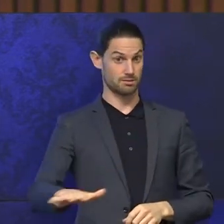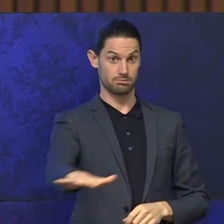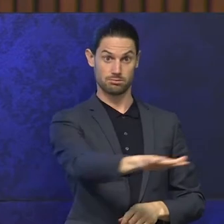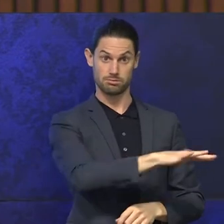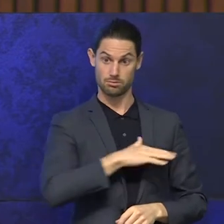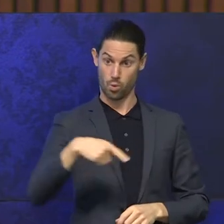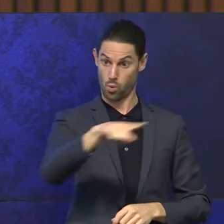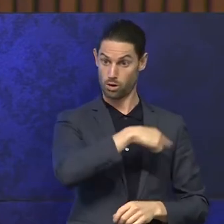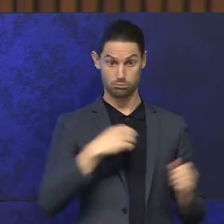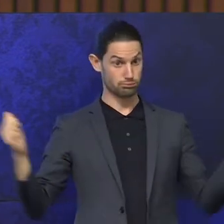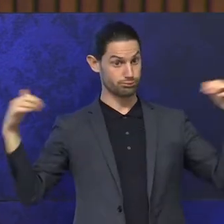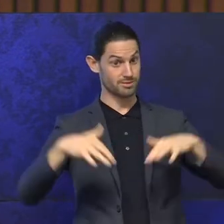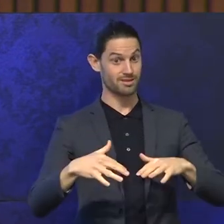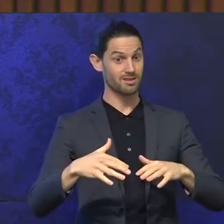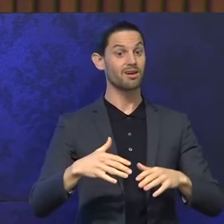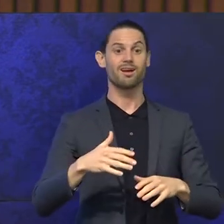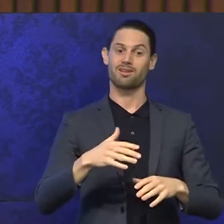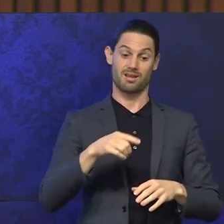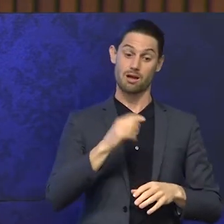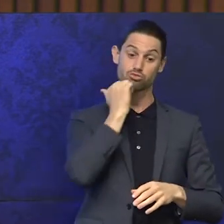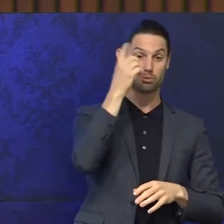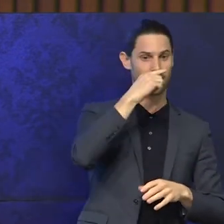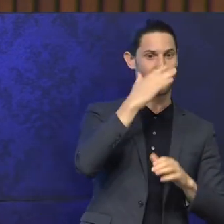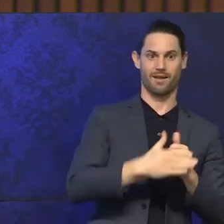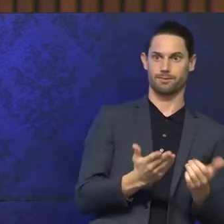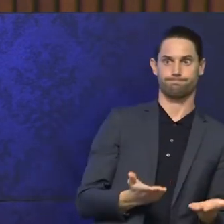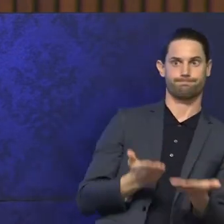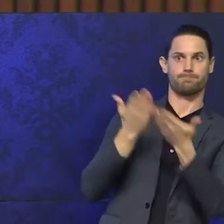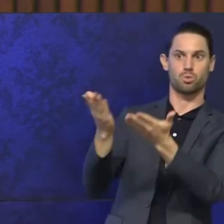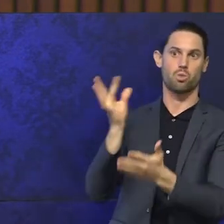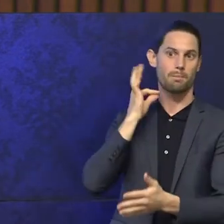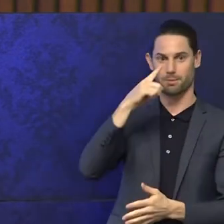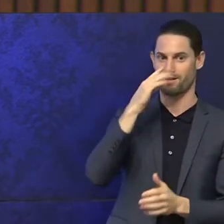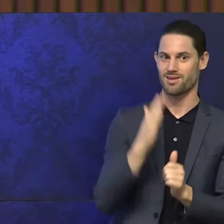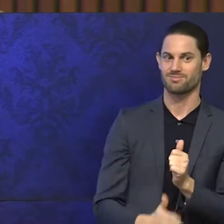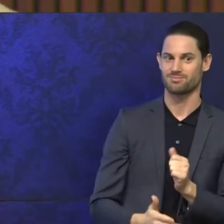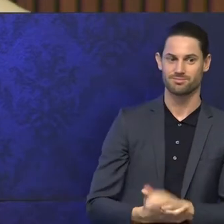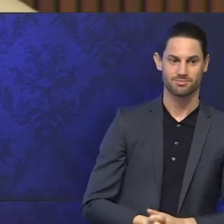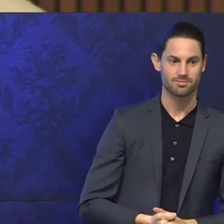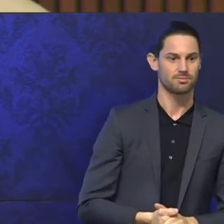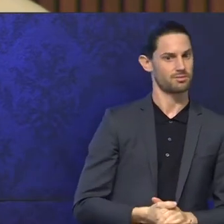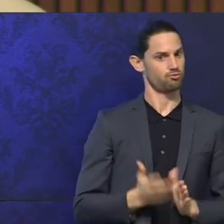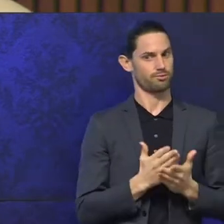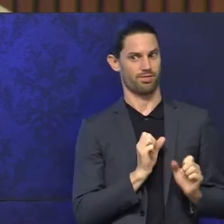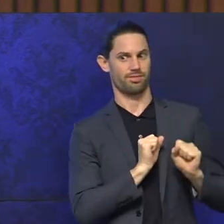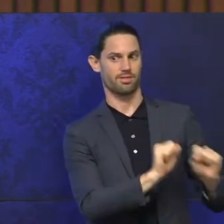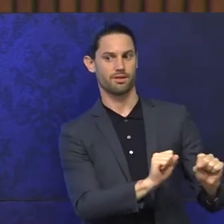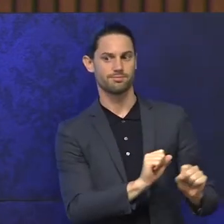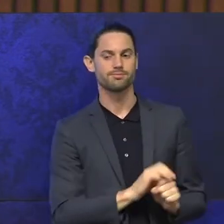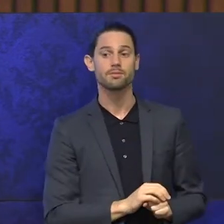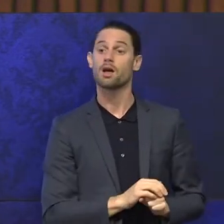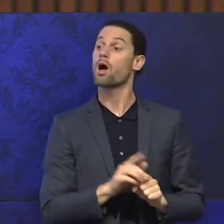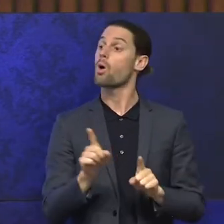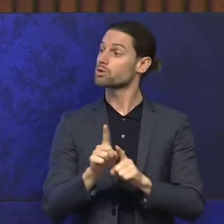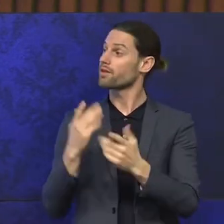meet today has never been ceded. I think it's important to acknowledge that point. Also, Gabrielle, congratulations to you and